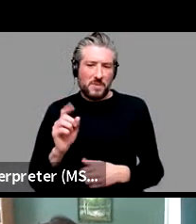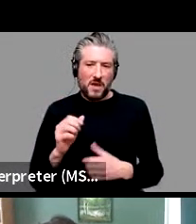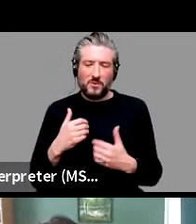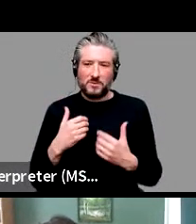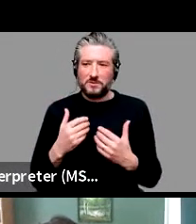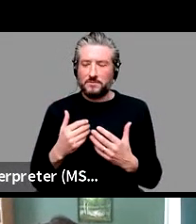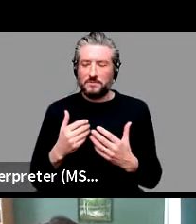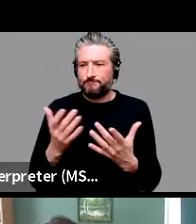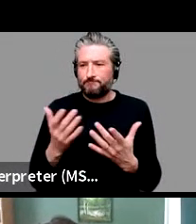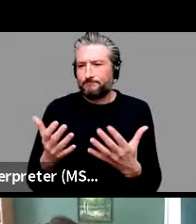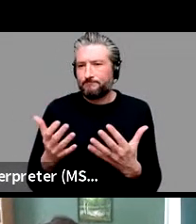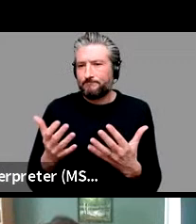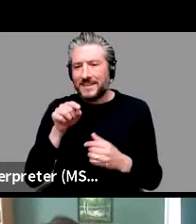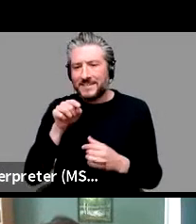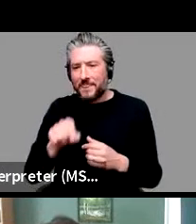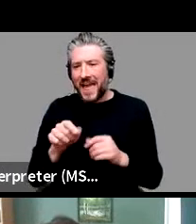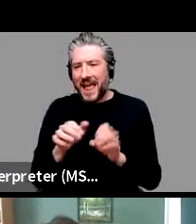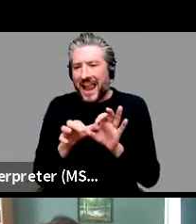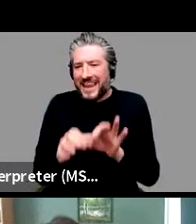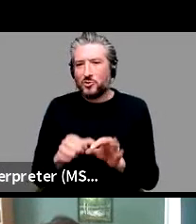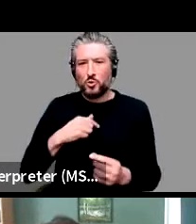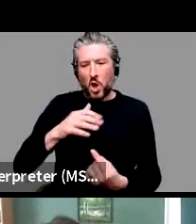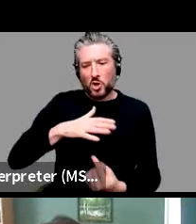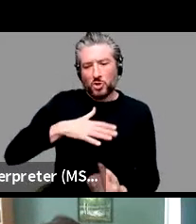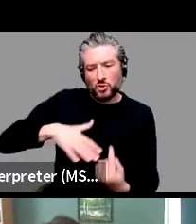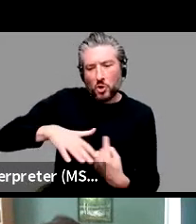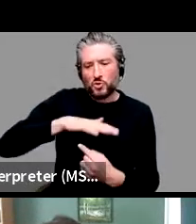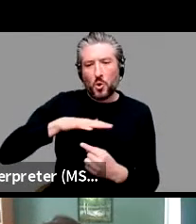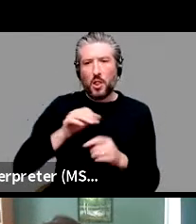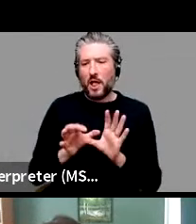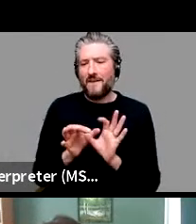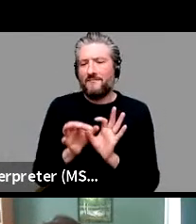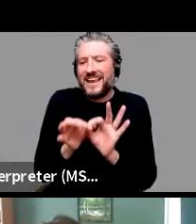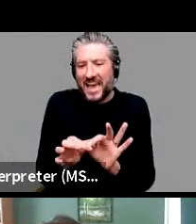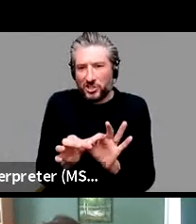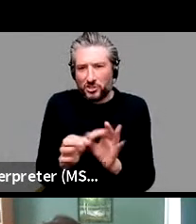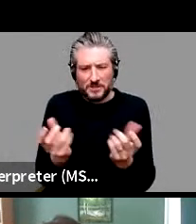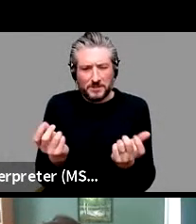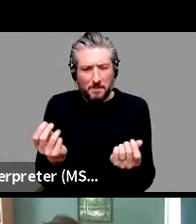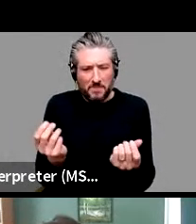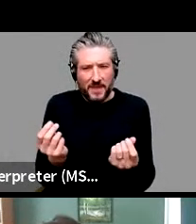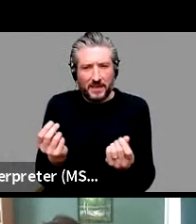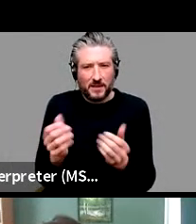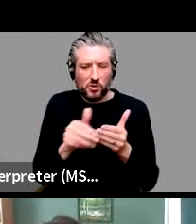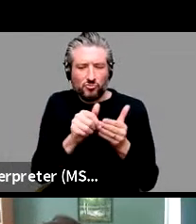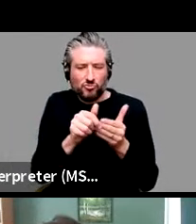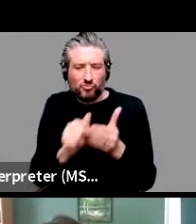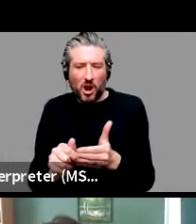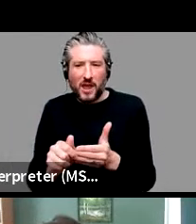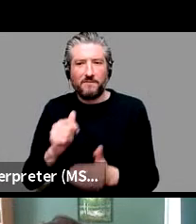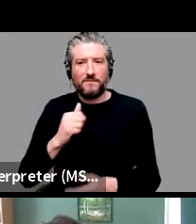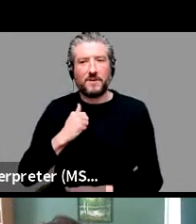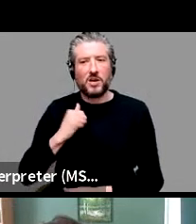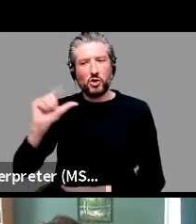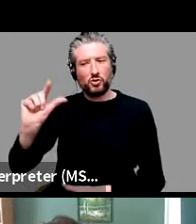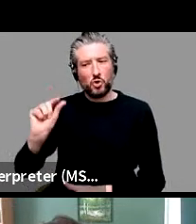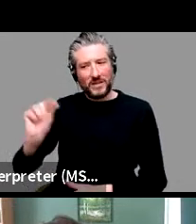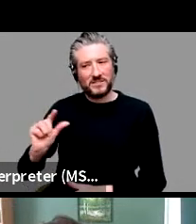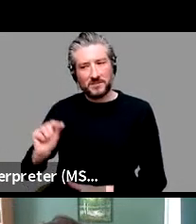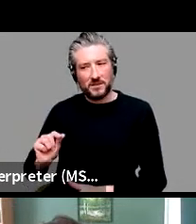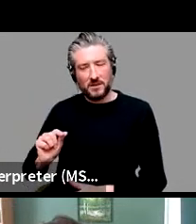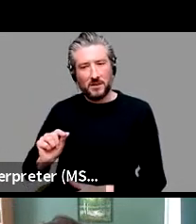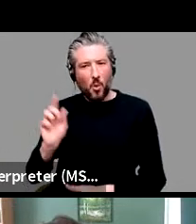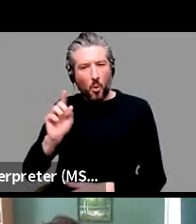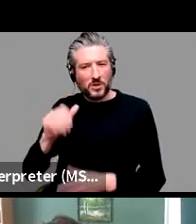affiliation there? And if there's not something kind of functional driving those choices and kind of lead, you know, kind of that's involved in the competition